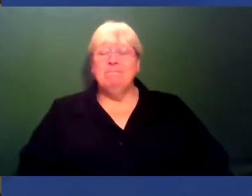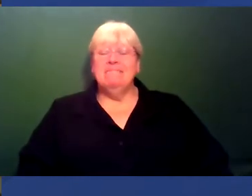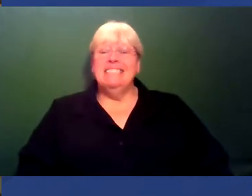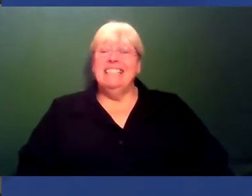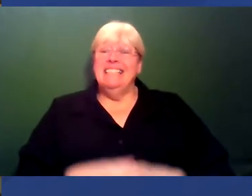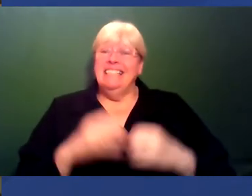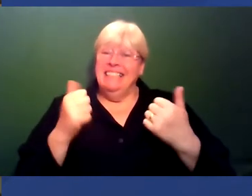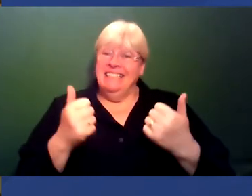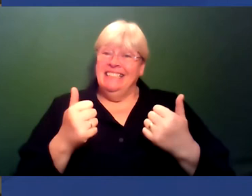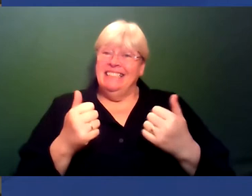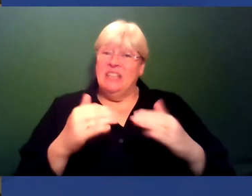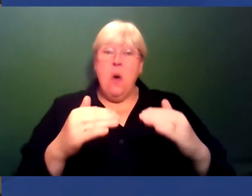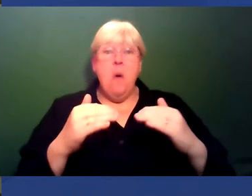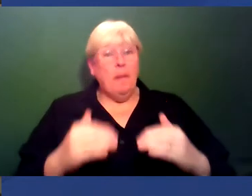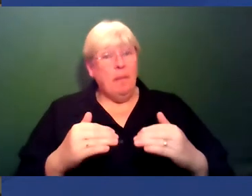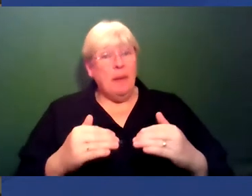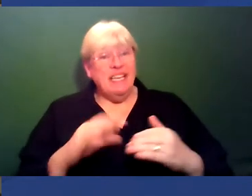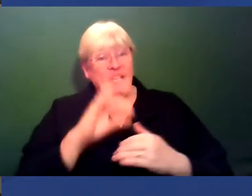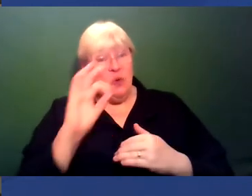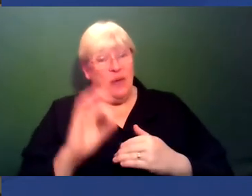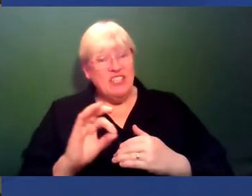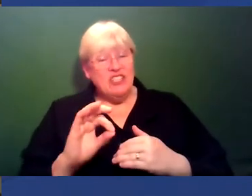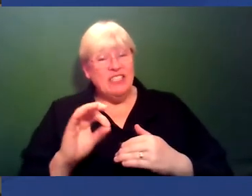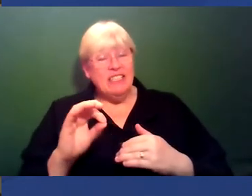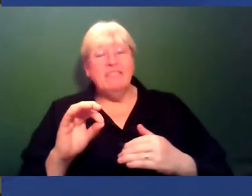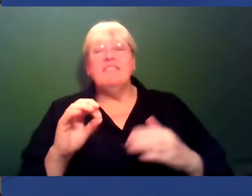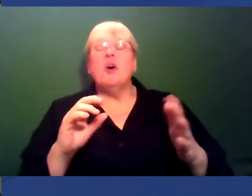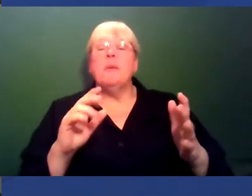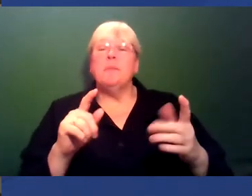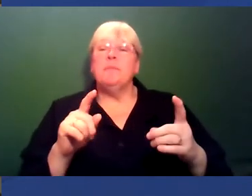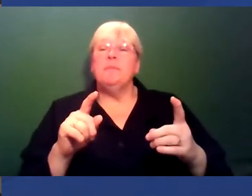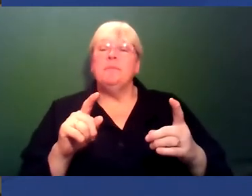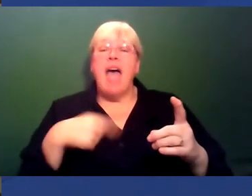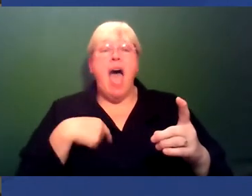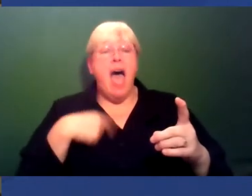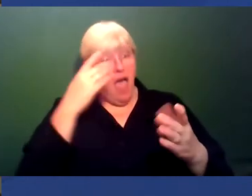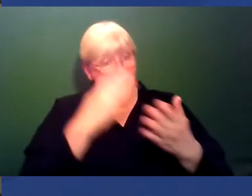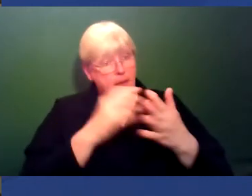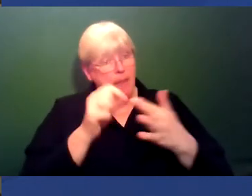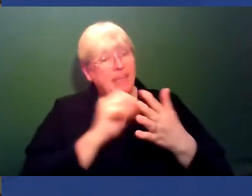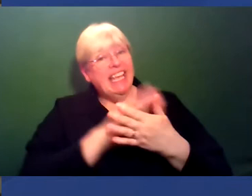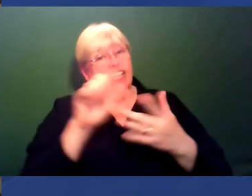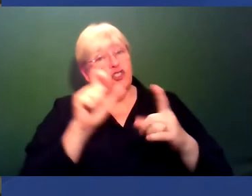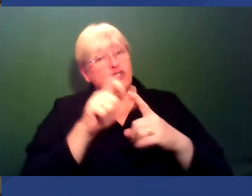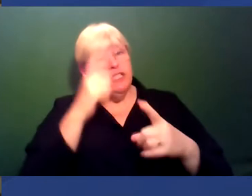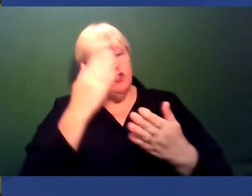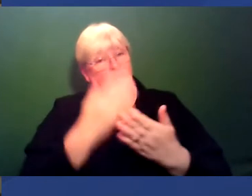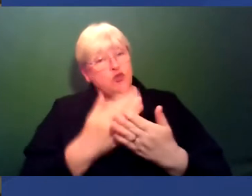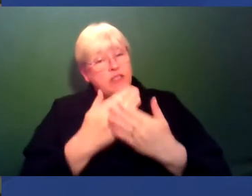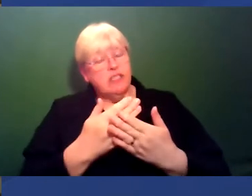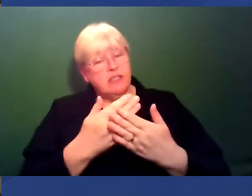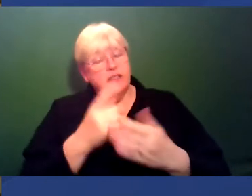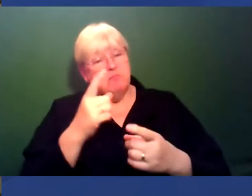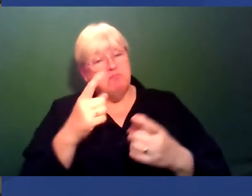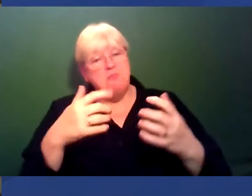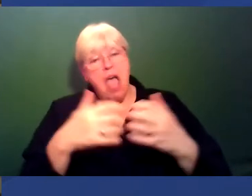Okay, moving swiftly on to the next question from Nijma. I'm a PhD student, and I'd like to know what measures I